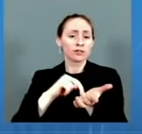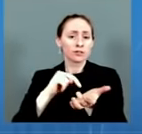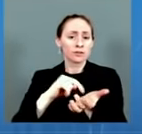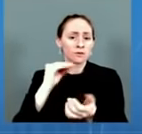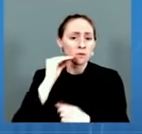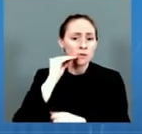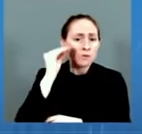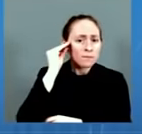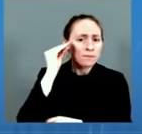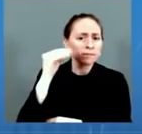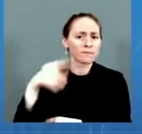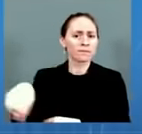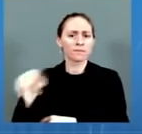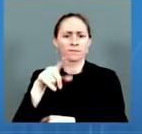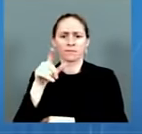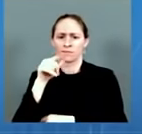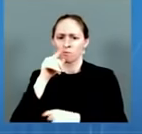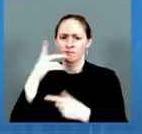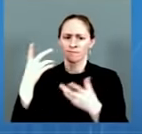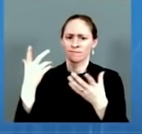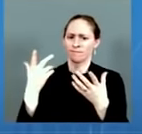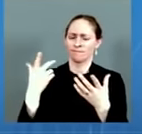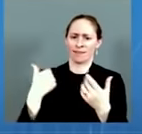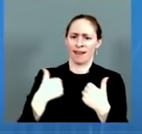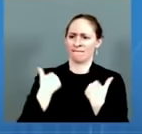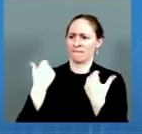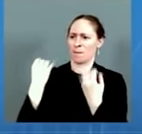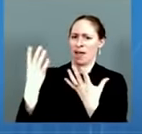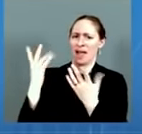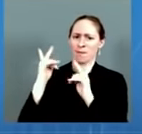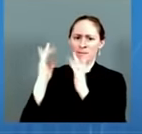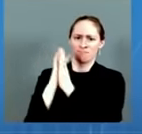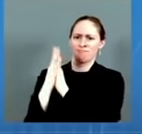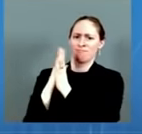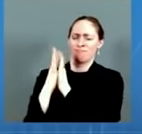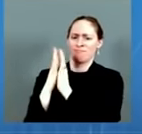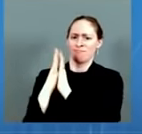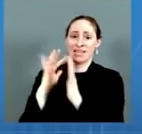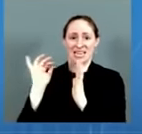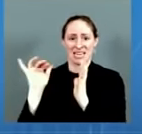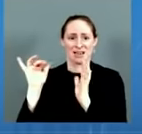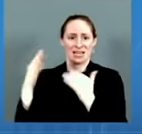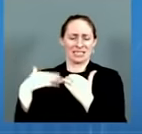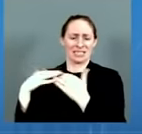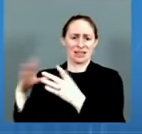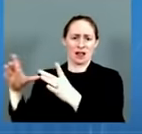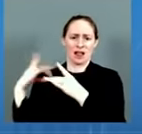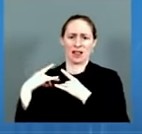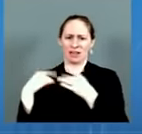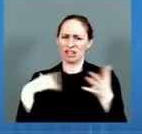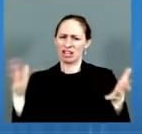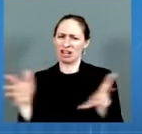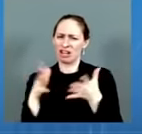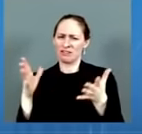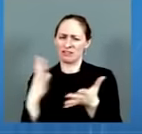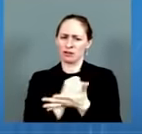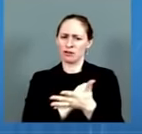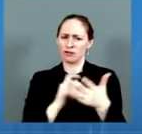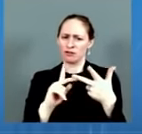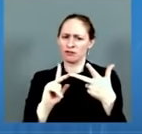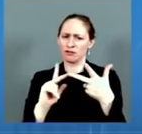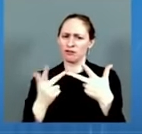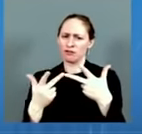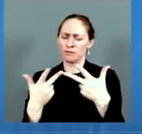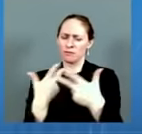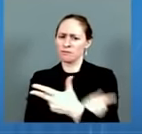efforts have resulted in approximately 60 percent of eligible seniors receiving a booster already. And while we've made good progress, we